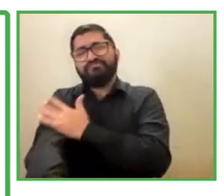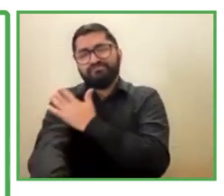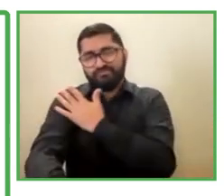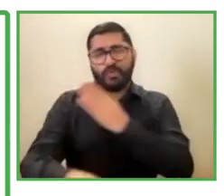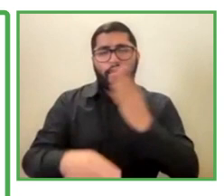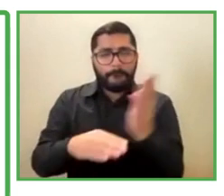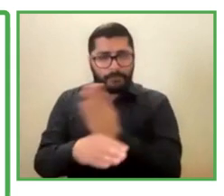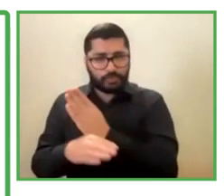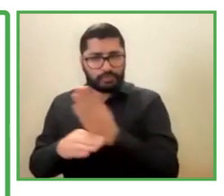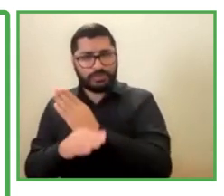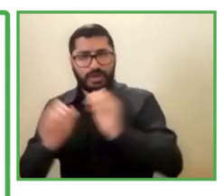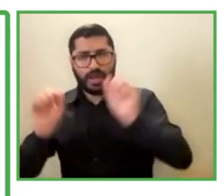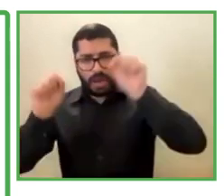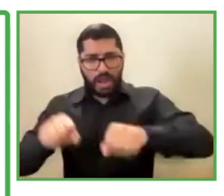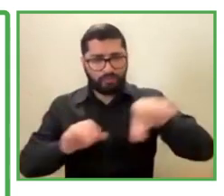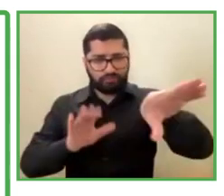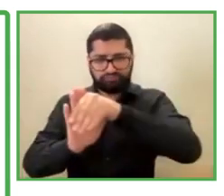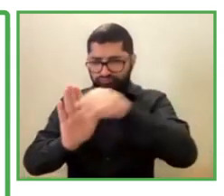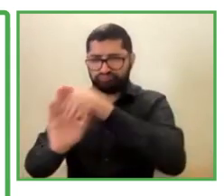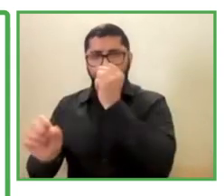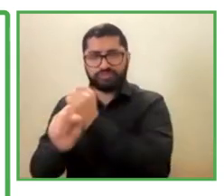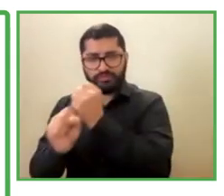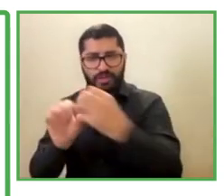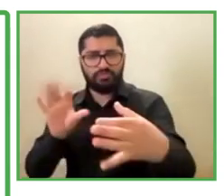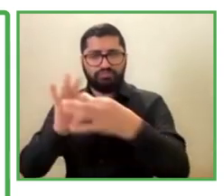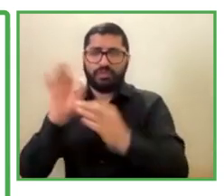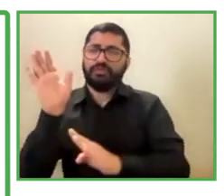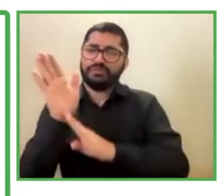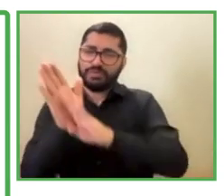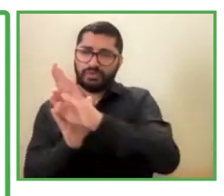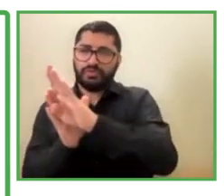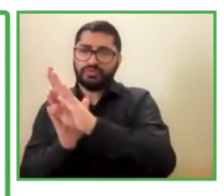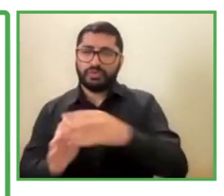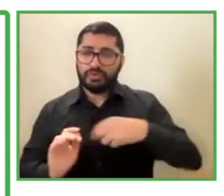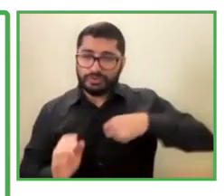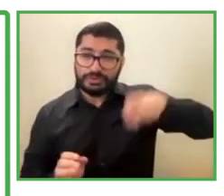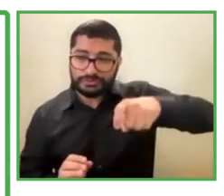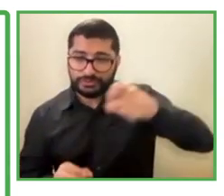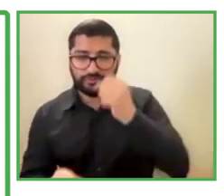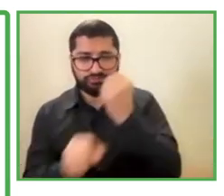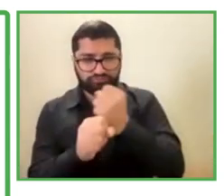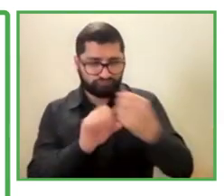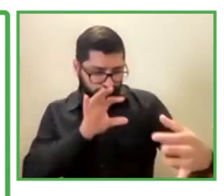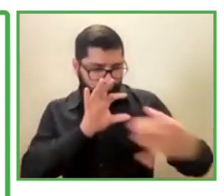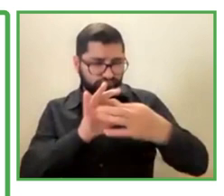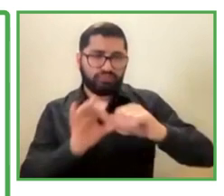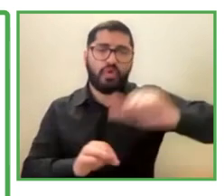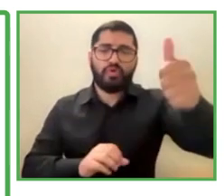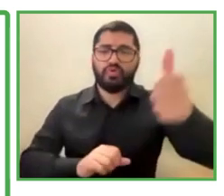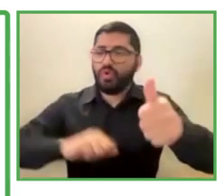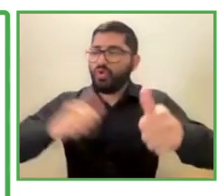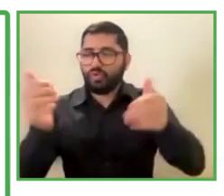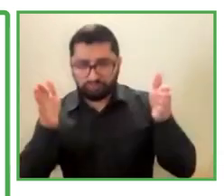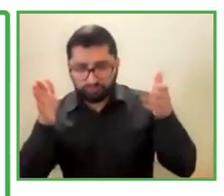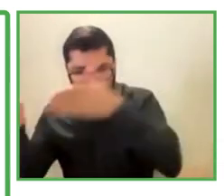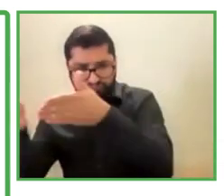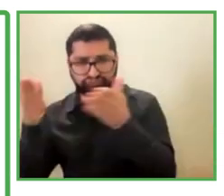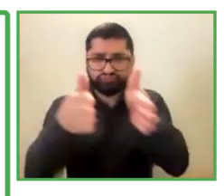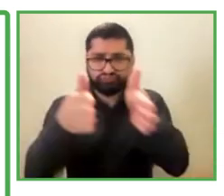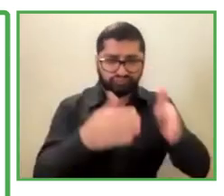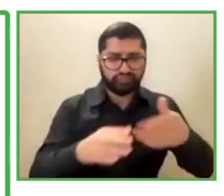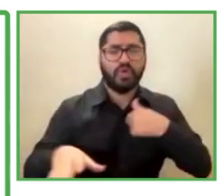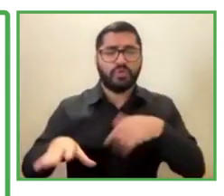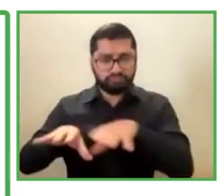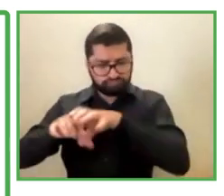companies. We want to relate with organizations that are as committed as we are in the work of inclusion and